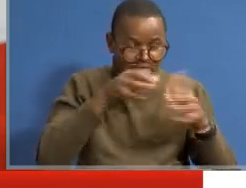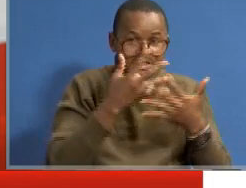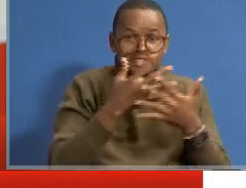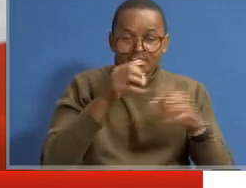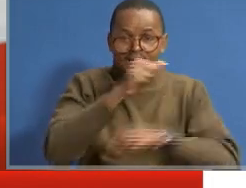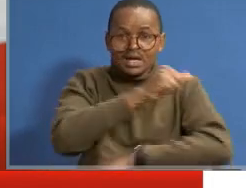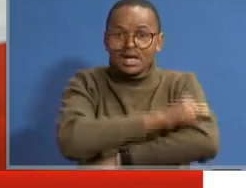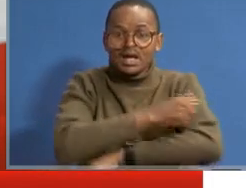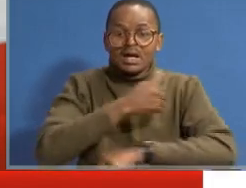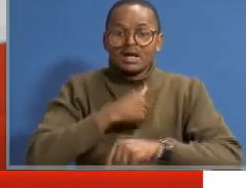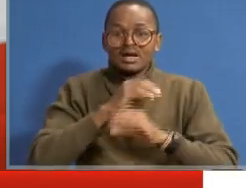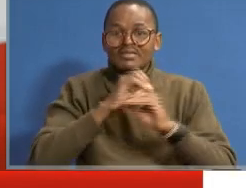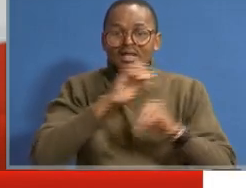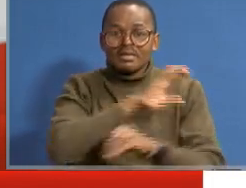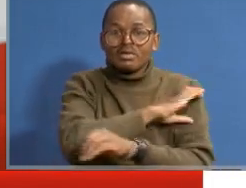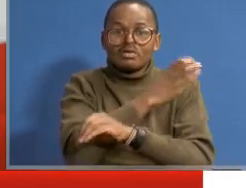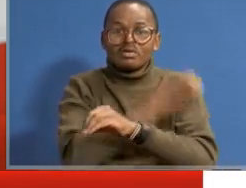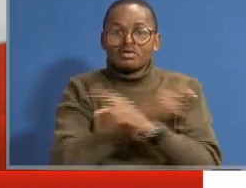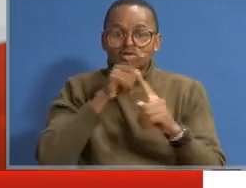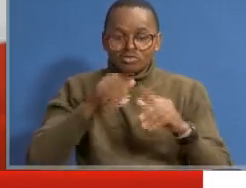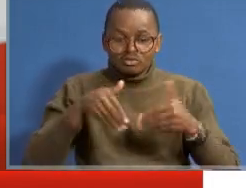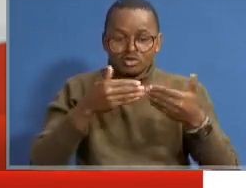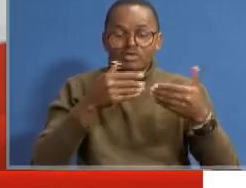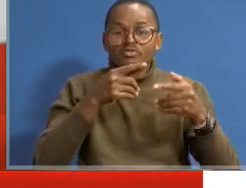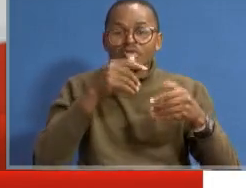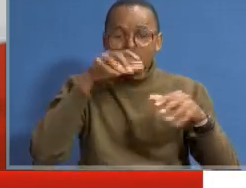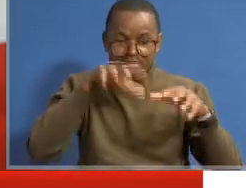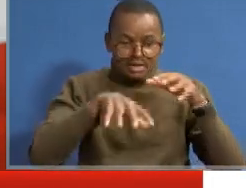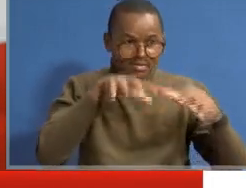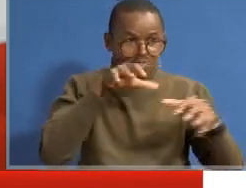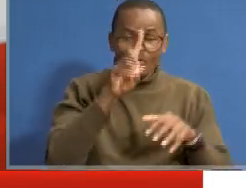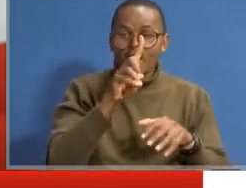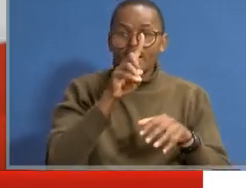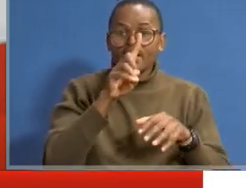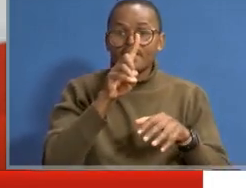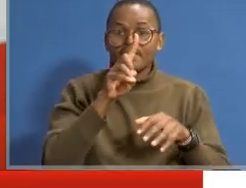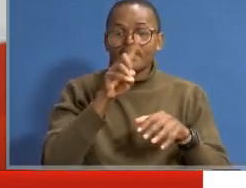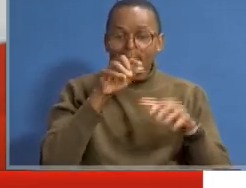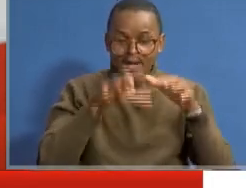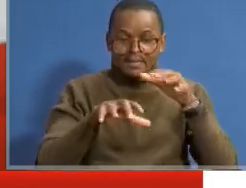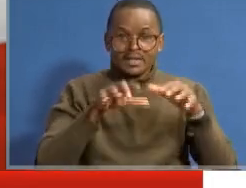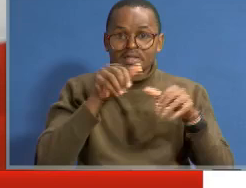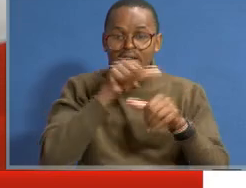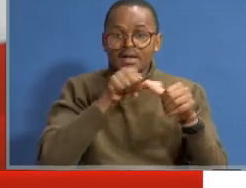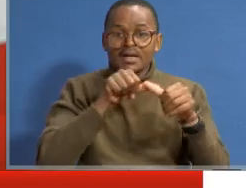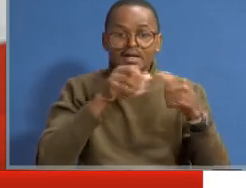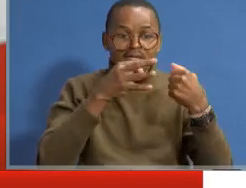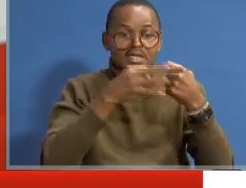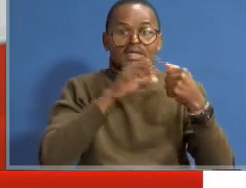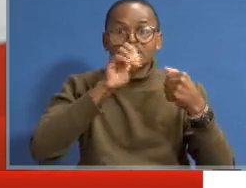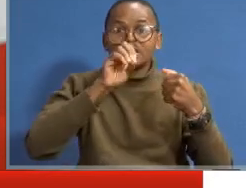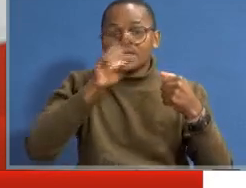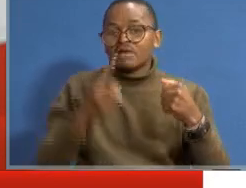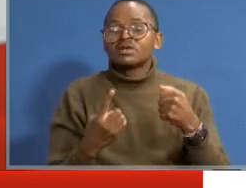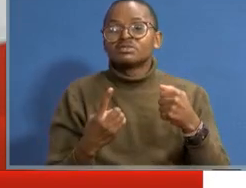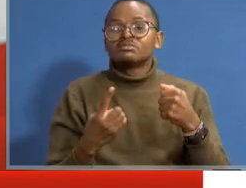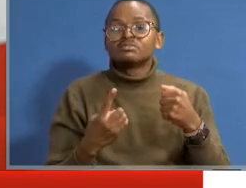Some schools have no capacity to provide this braille. One braille, let me tell you, it's about 80,000.